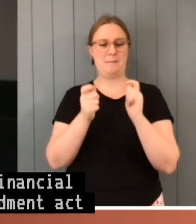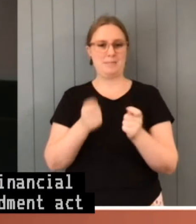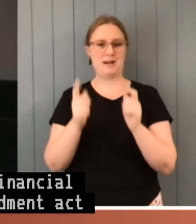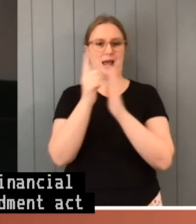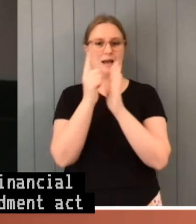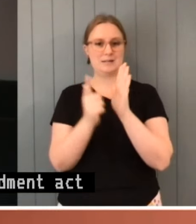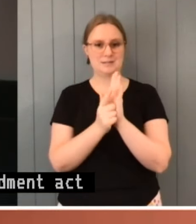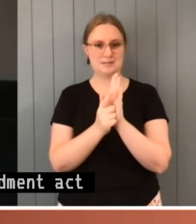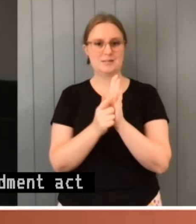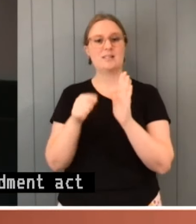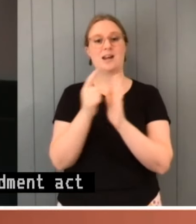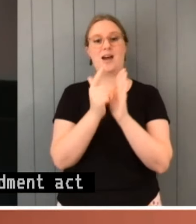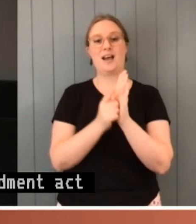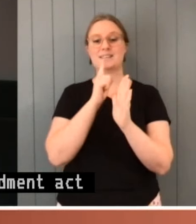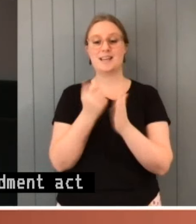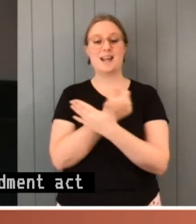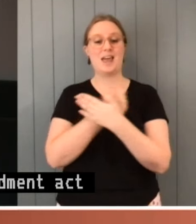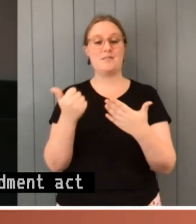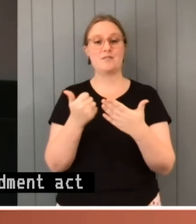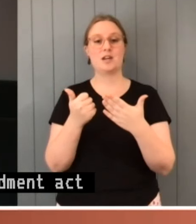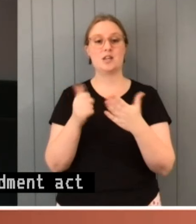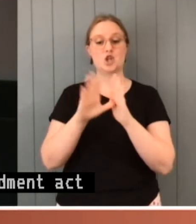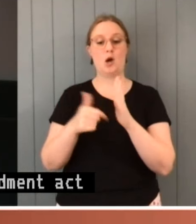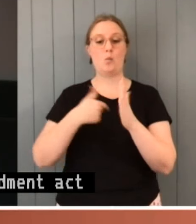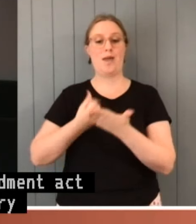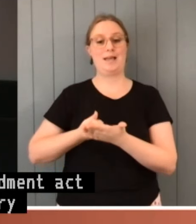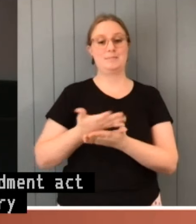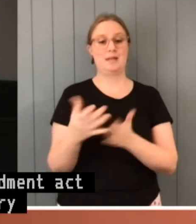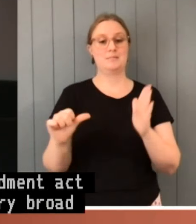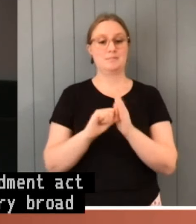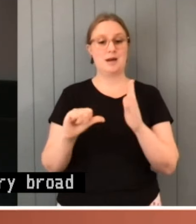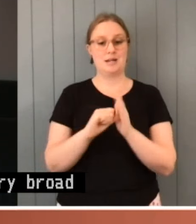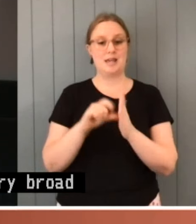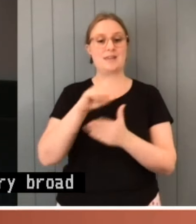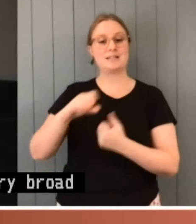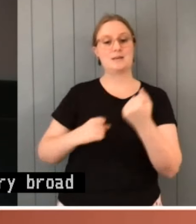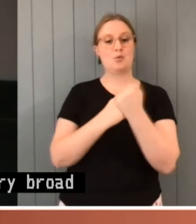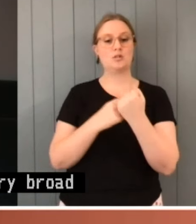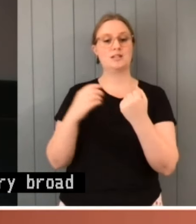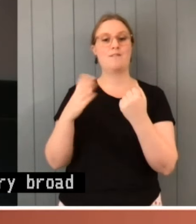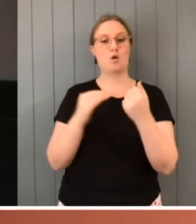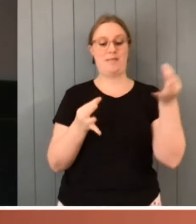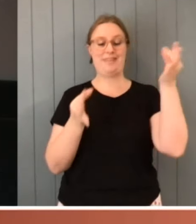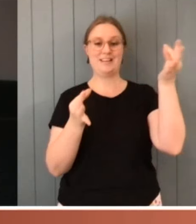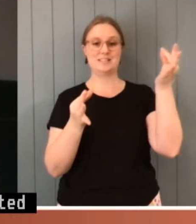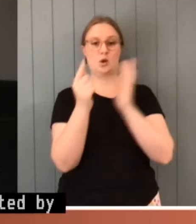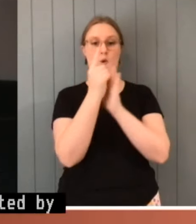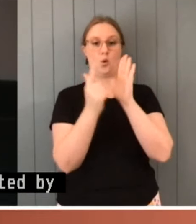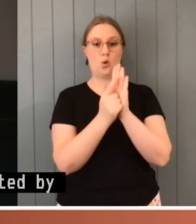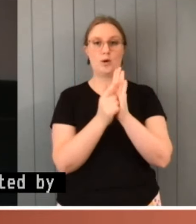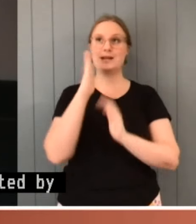which said, well, every expenditure we make is supported by this law under whatever head of power of the Commonwealth we can apply.